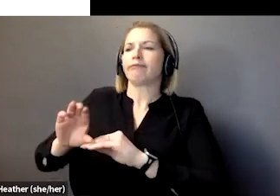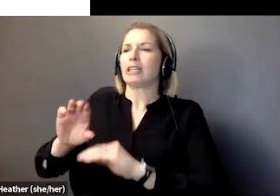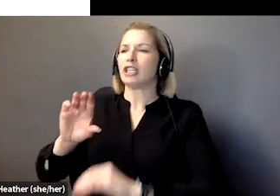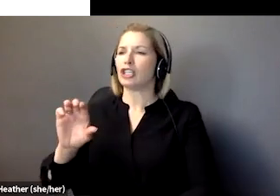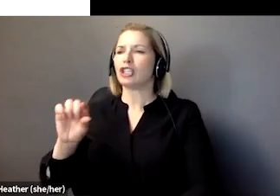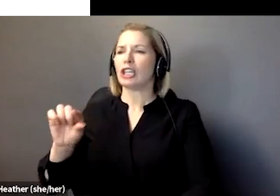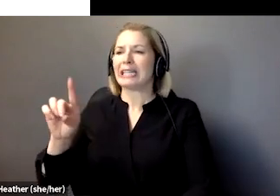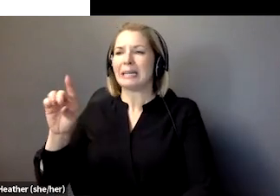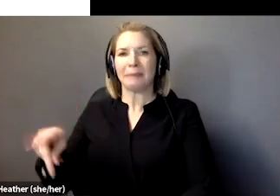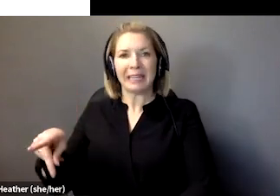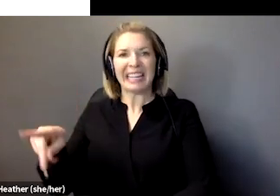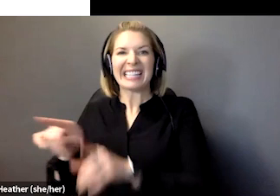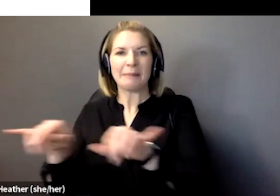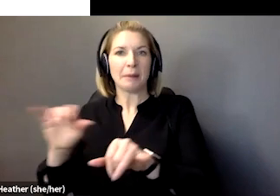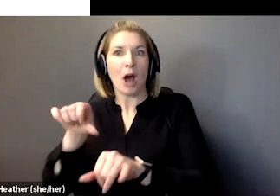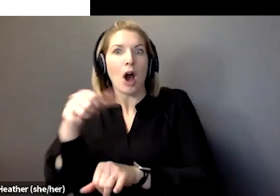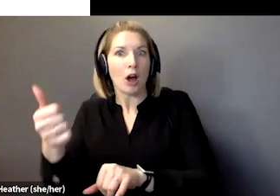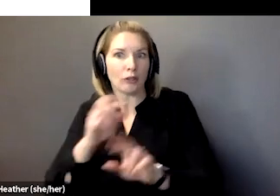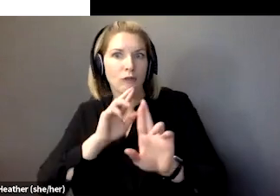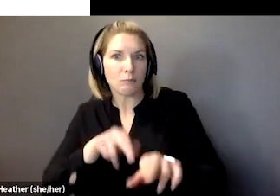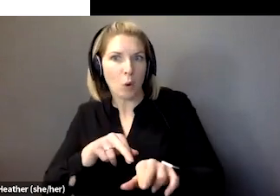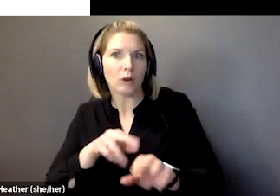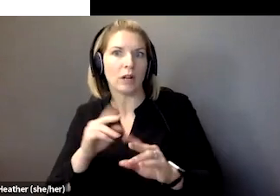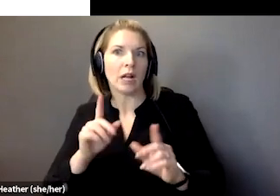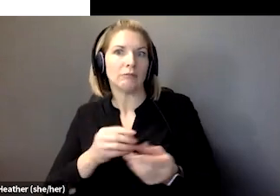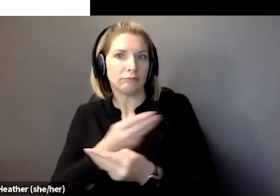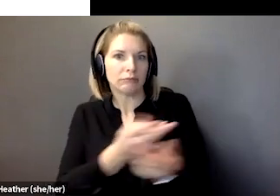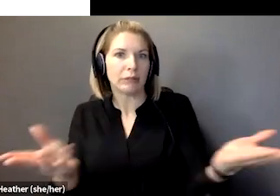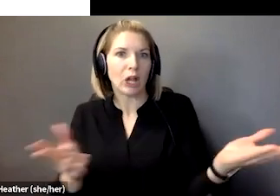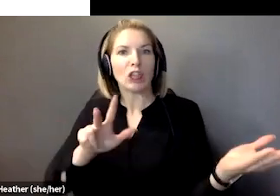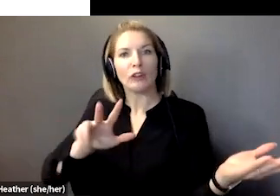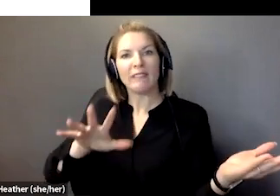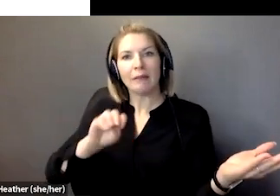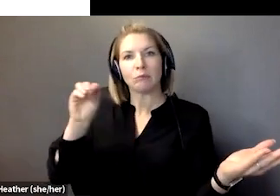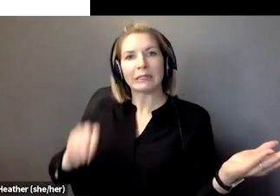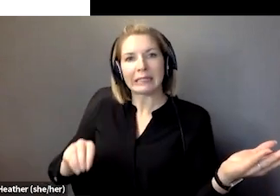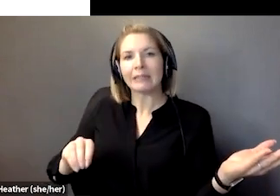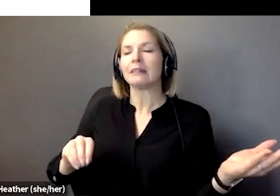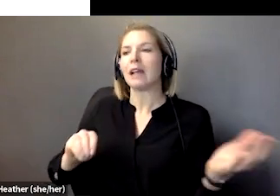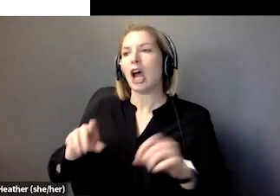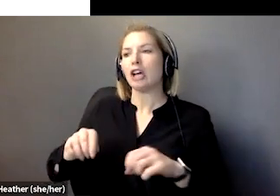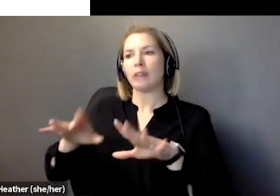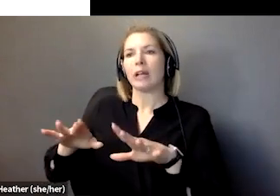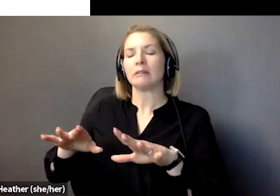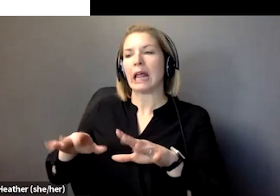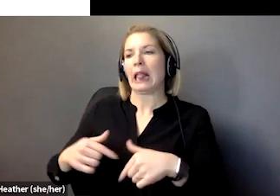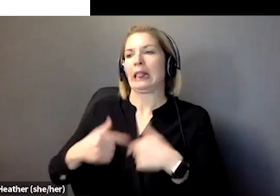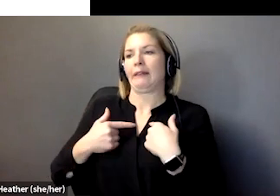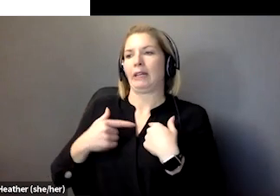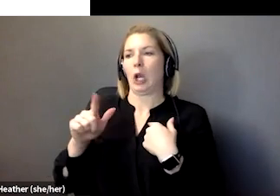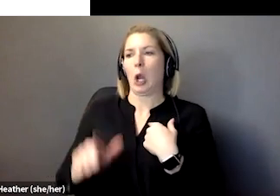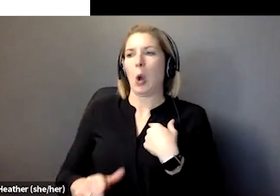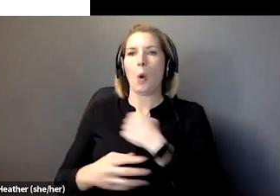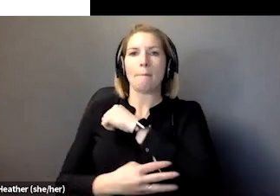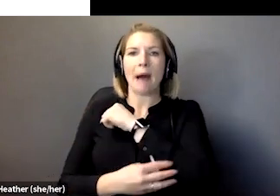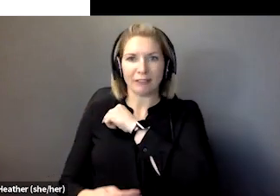same time, which found that 45% of Australians were living at or below the poverty line, which is the worst of